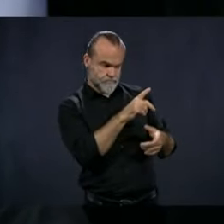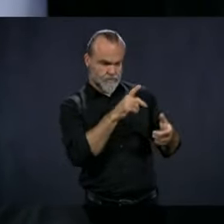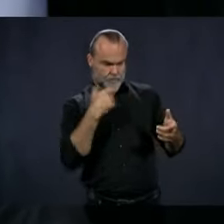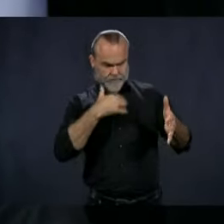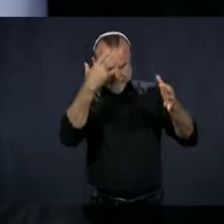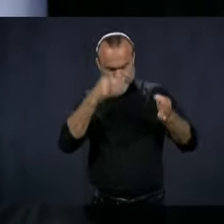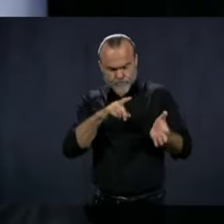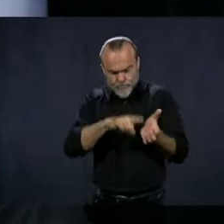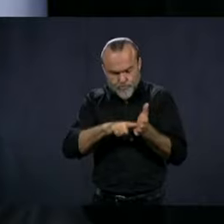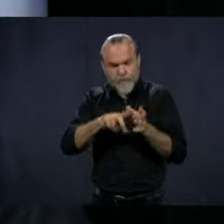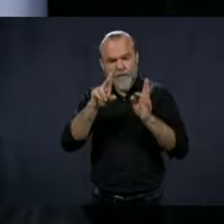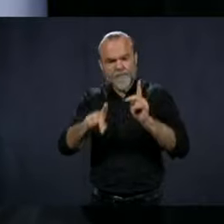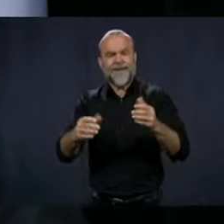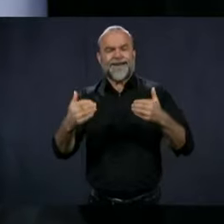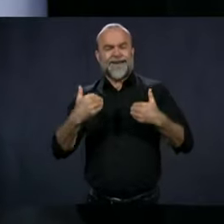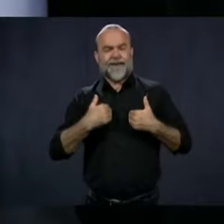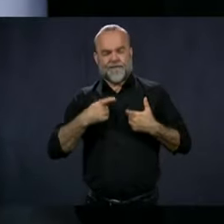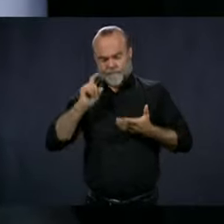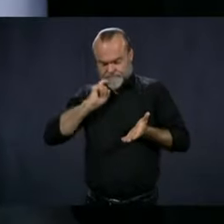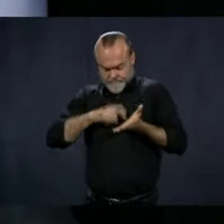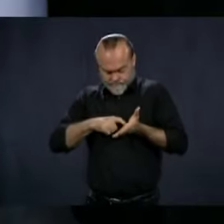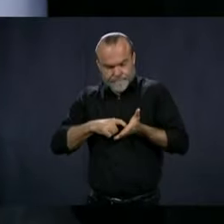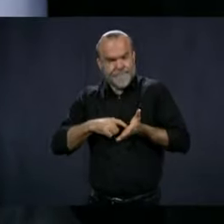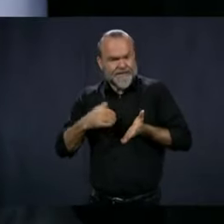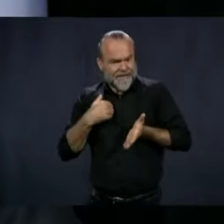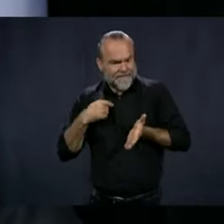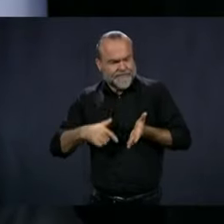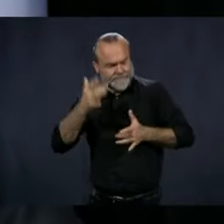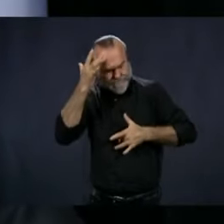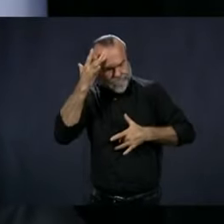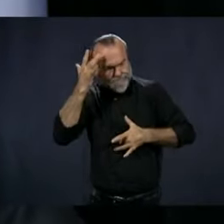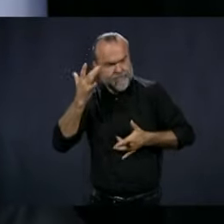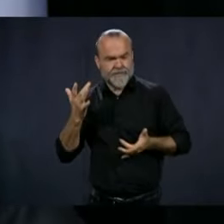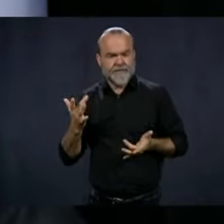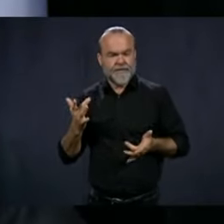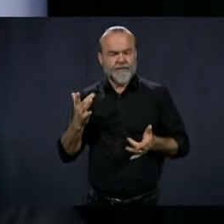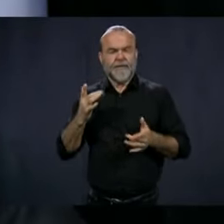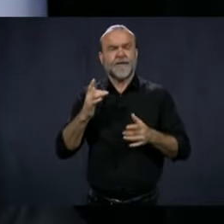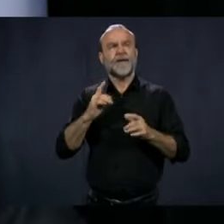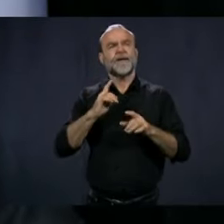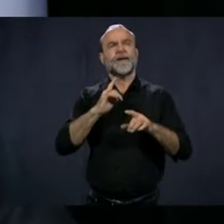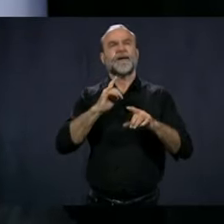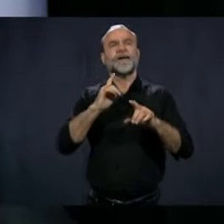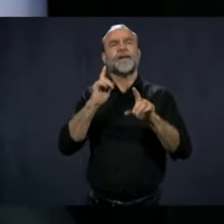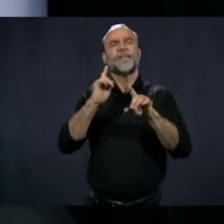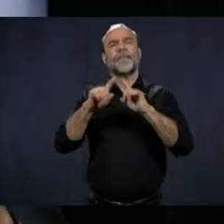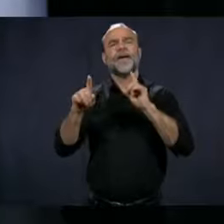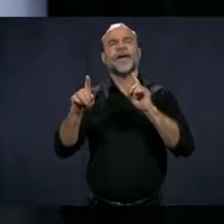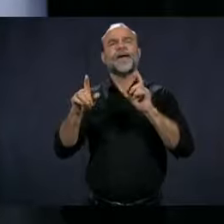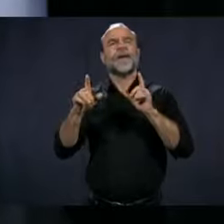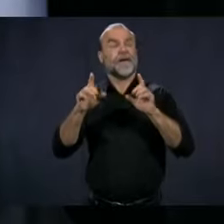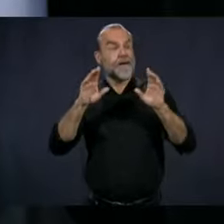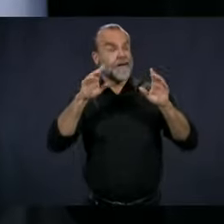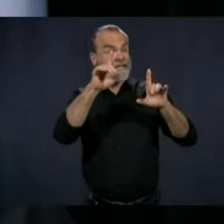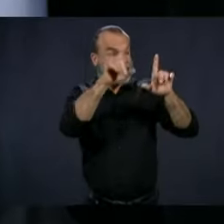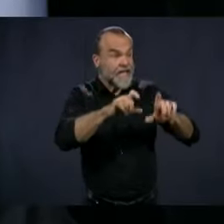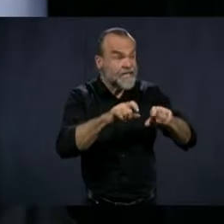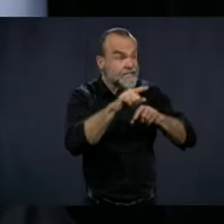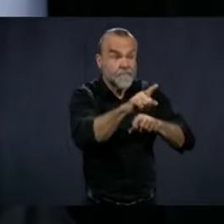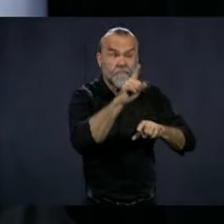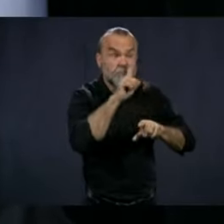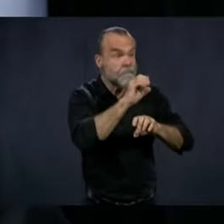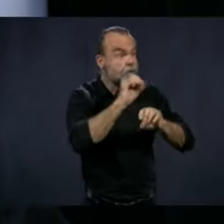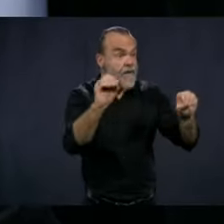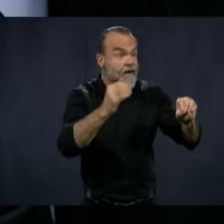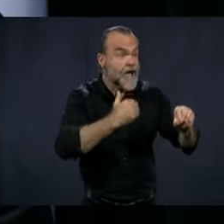and not put so much focus on testing people that don't have any more symptoms.